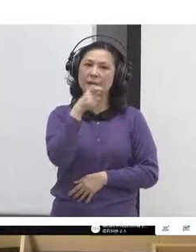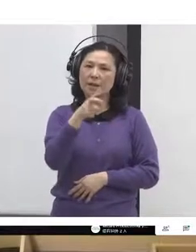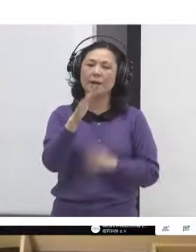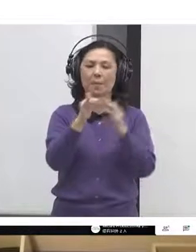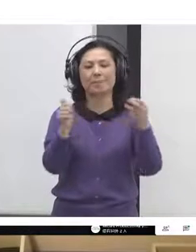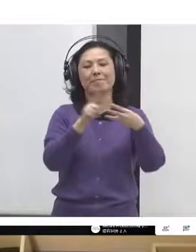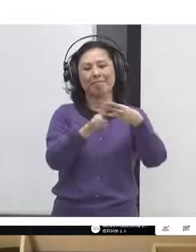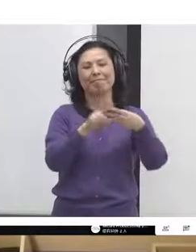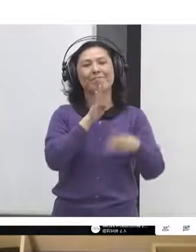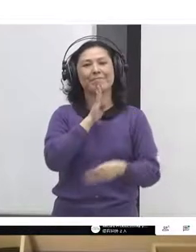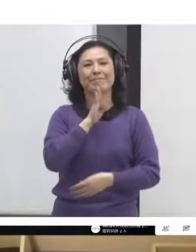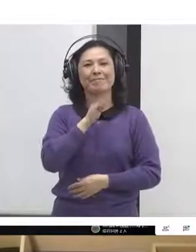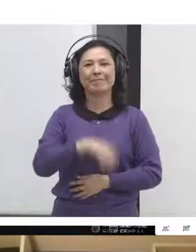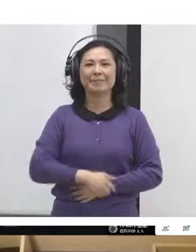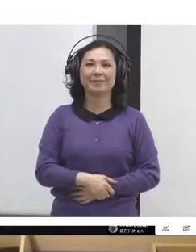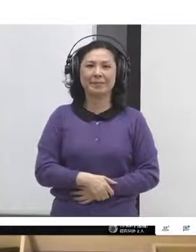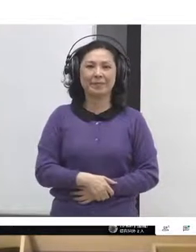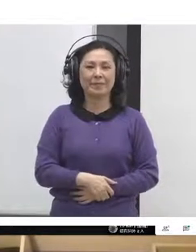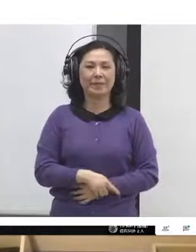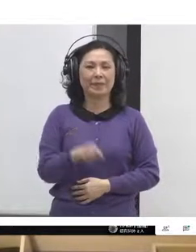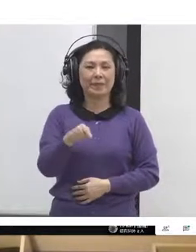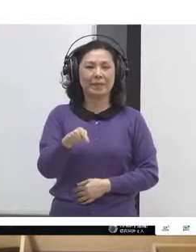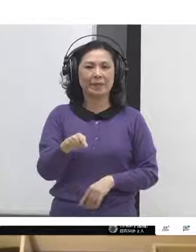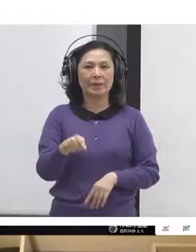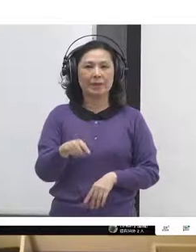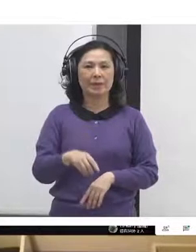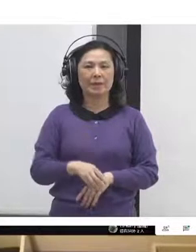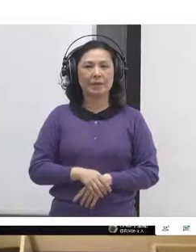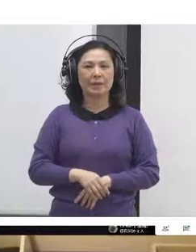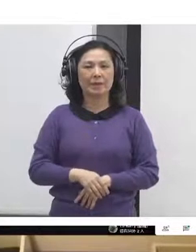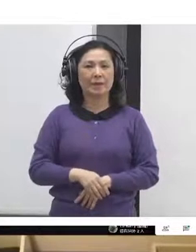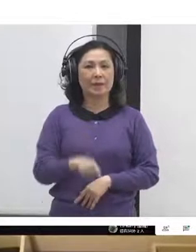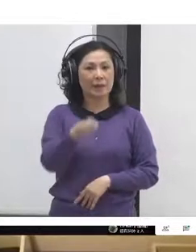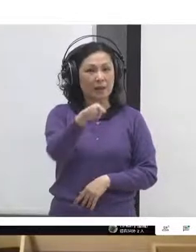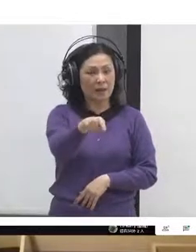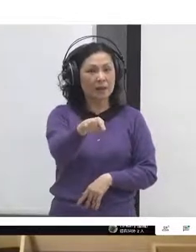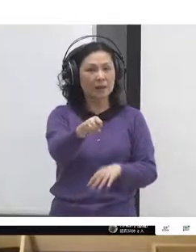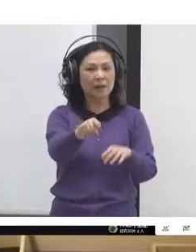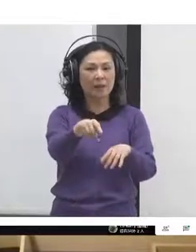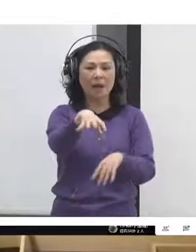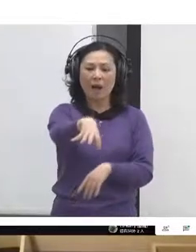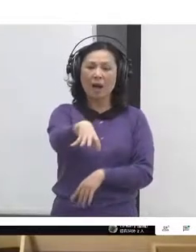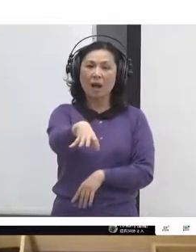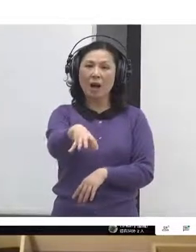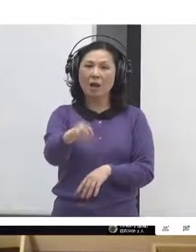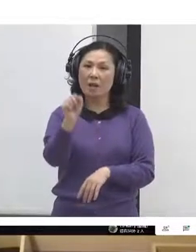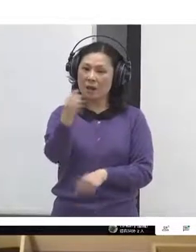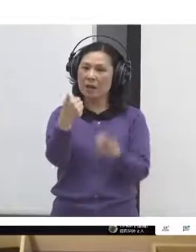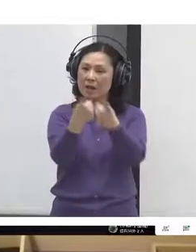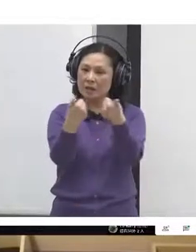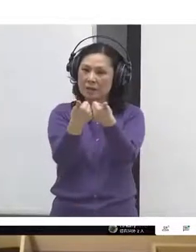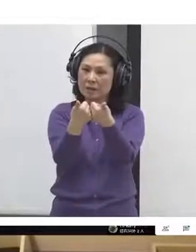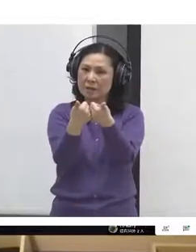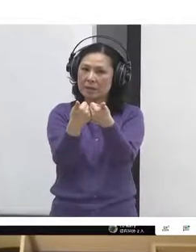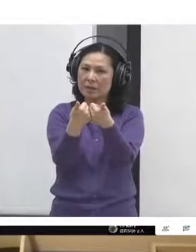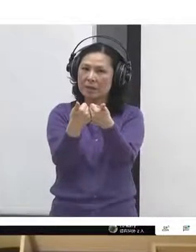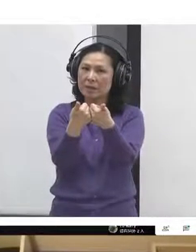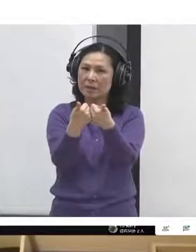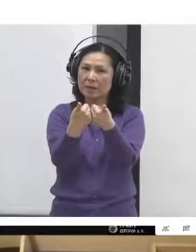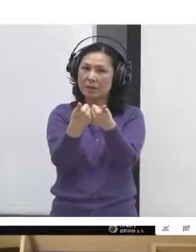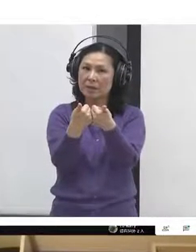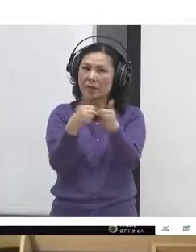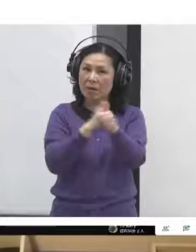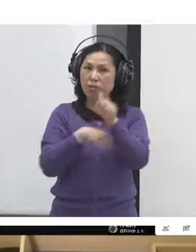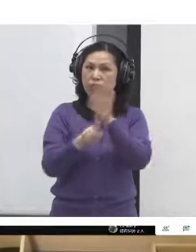candidates running for council for local council are affiliated with political parties. They're completely independent and are